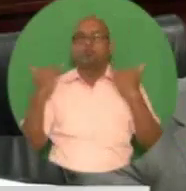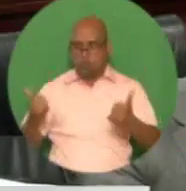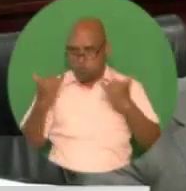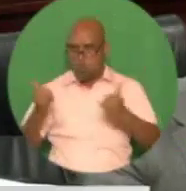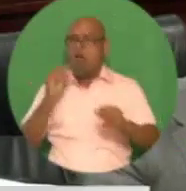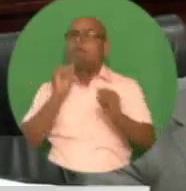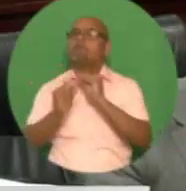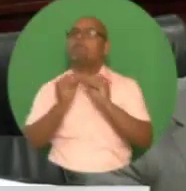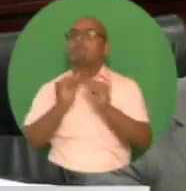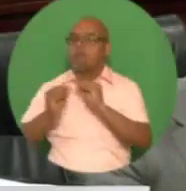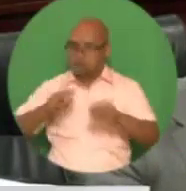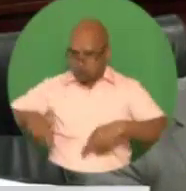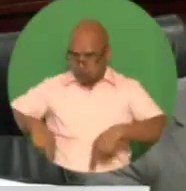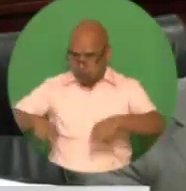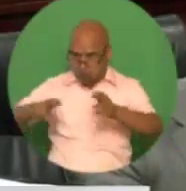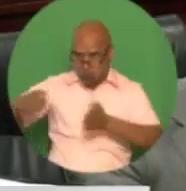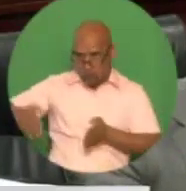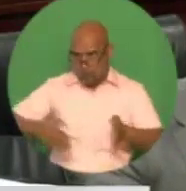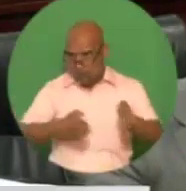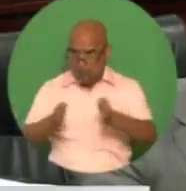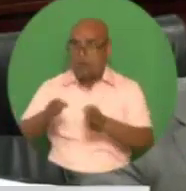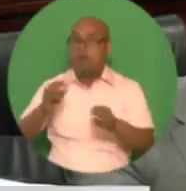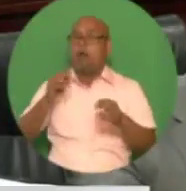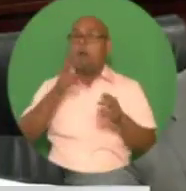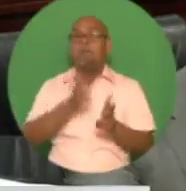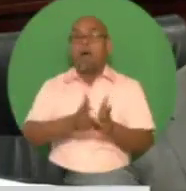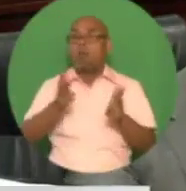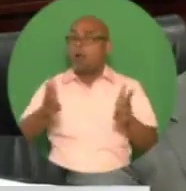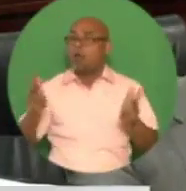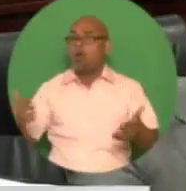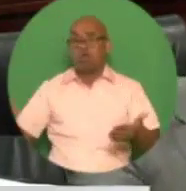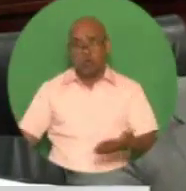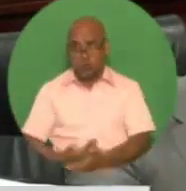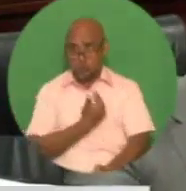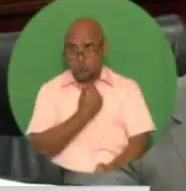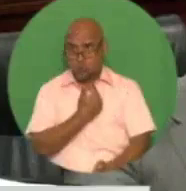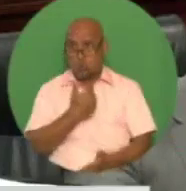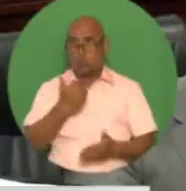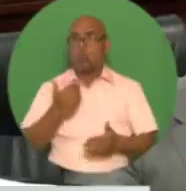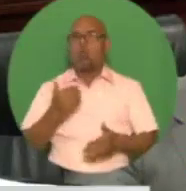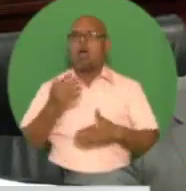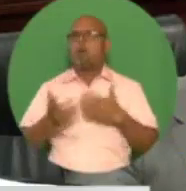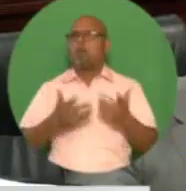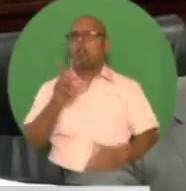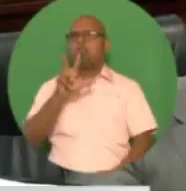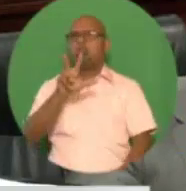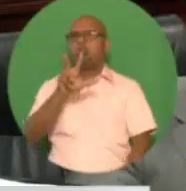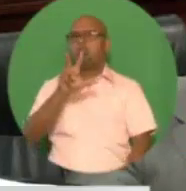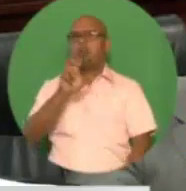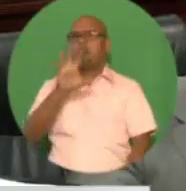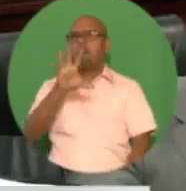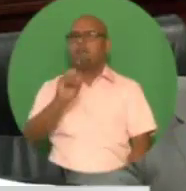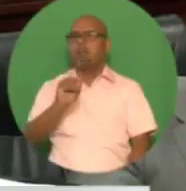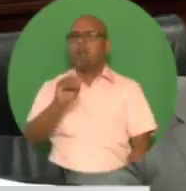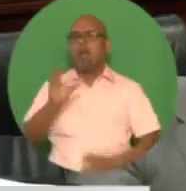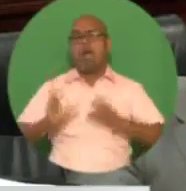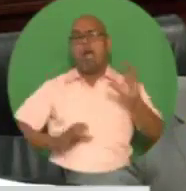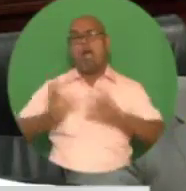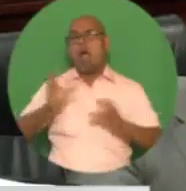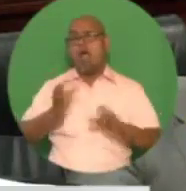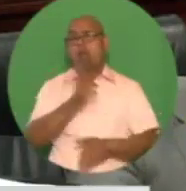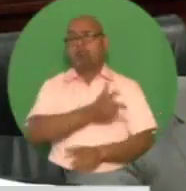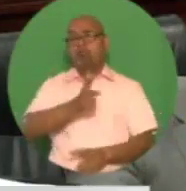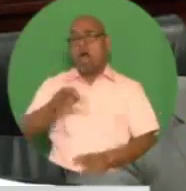and parking is now available in a brand-new car park for approximately 350 passenger vehicles, together with